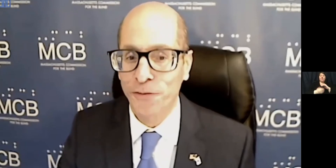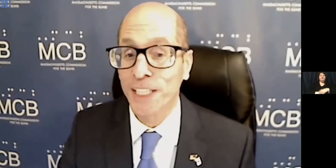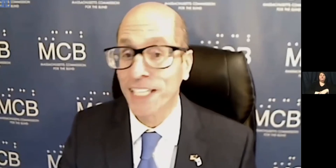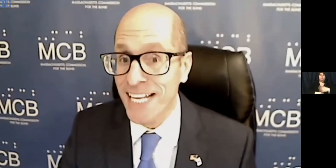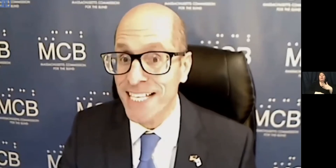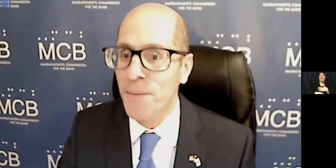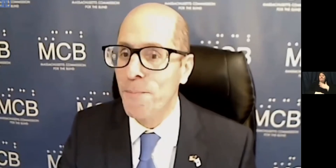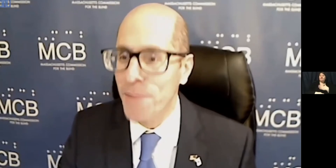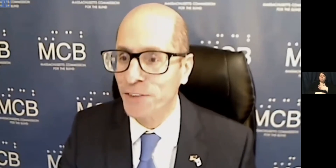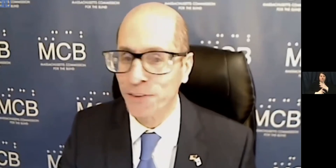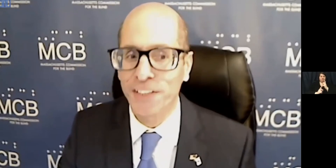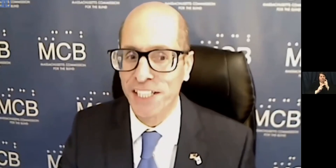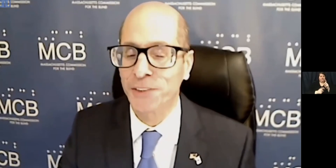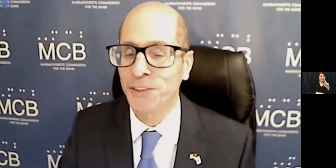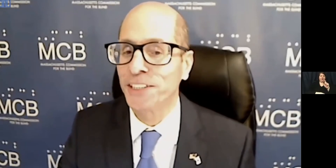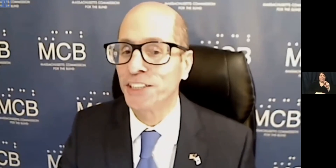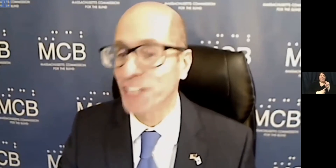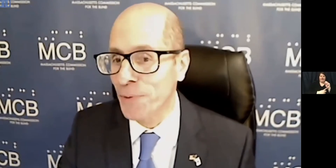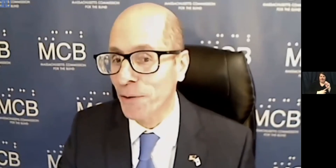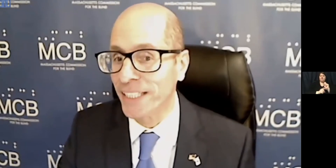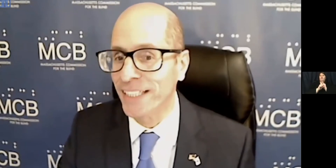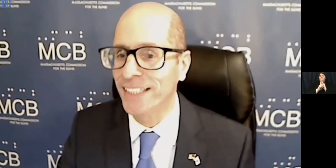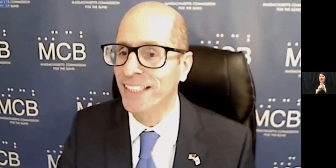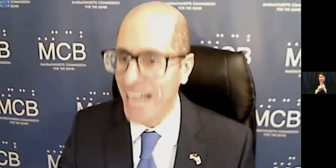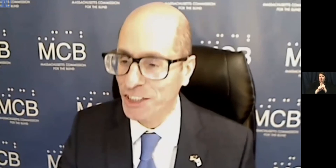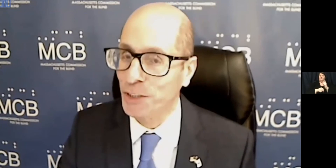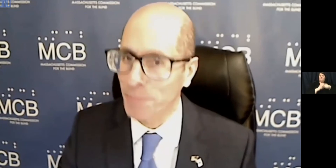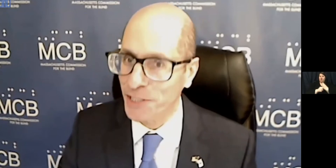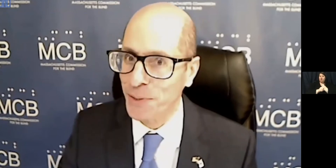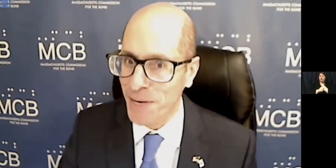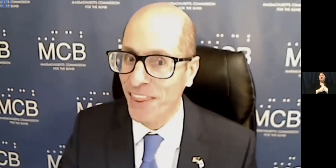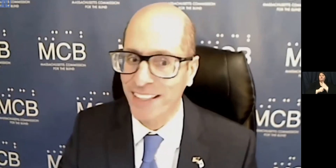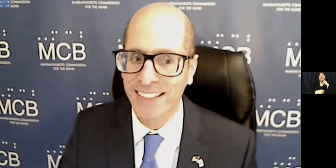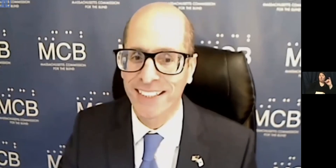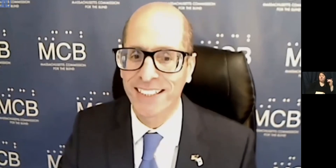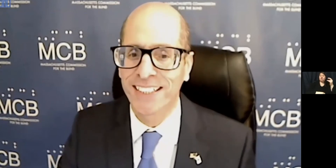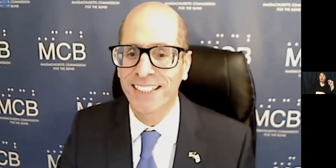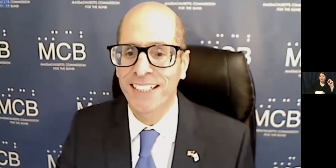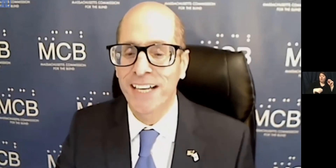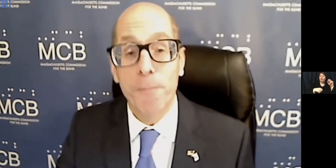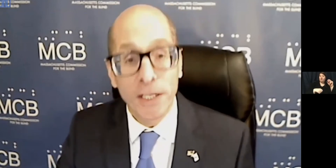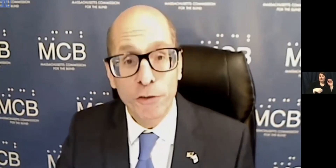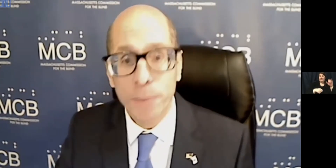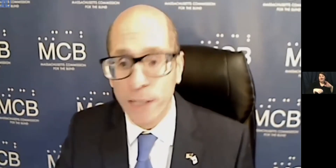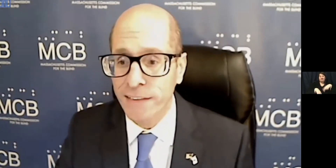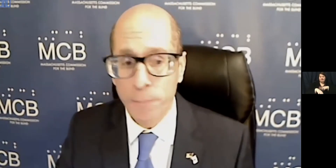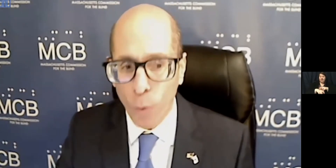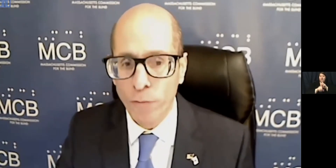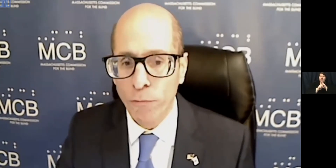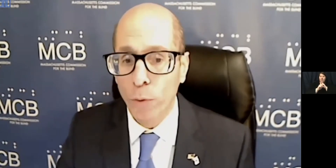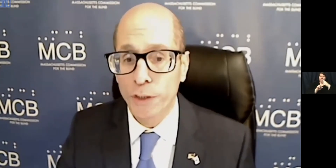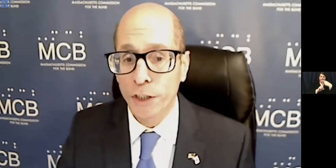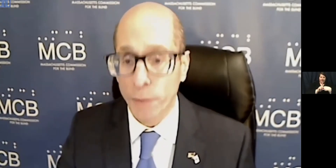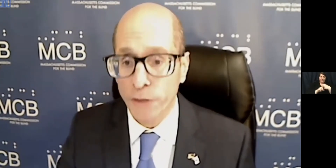present the award for Lens Mentor of the Year during January National Mentoring Month. Mentoring